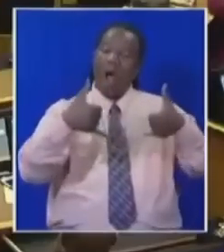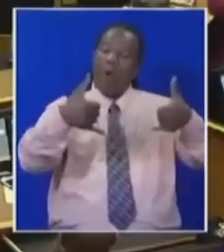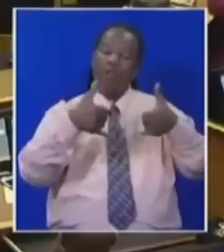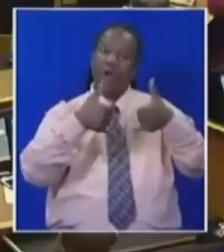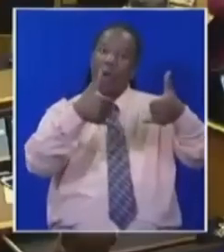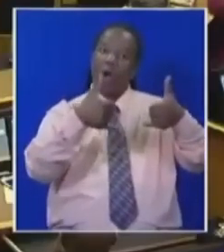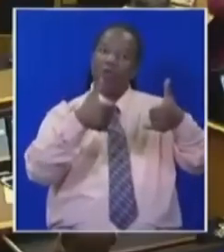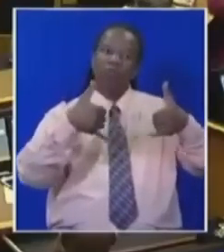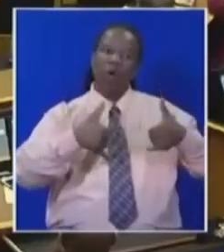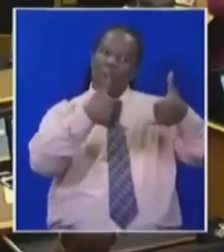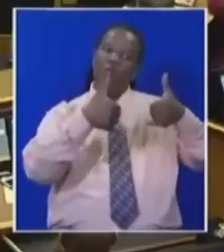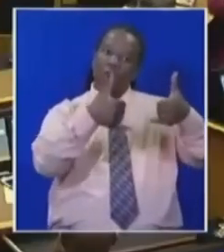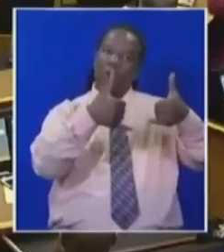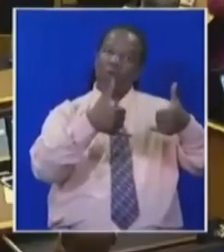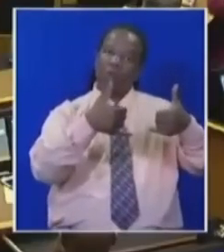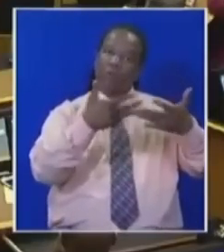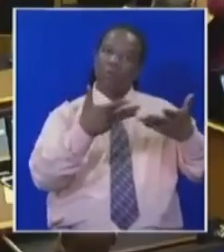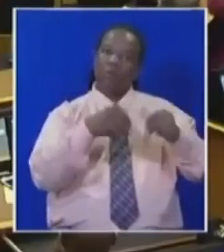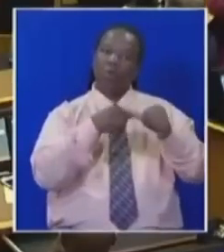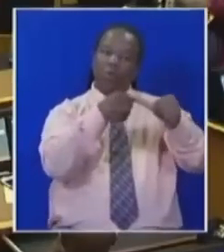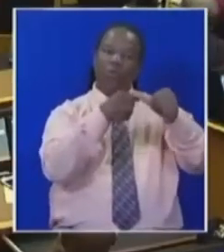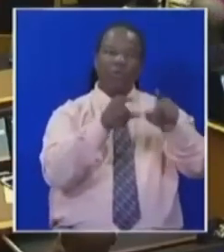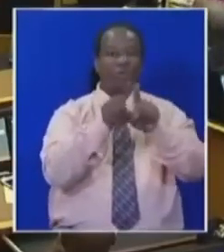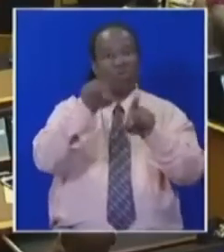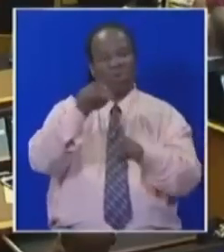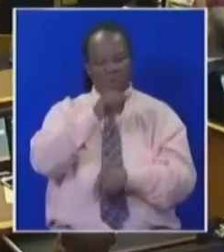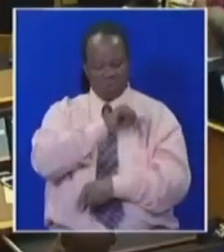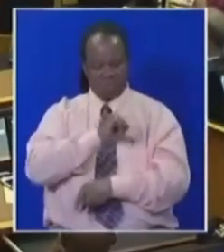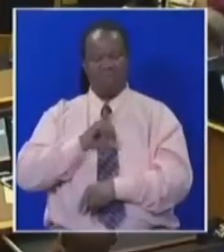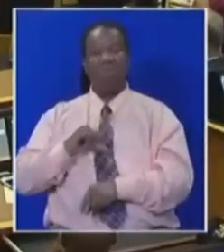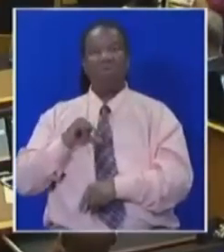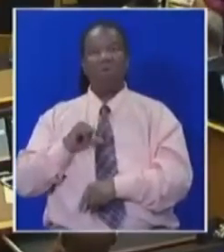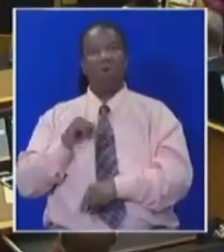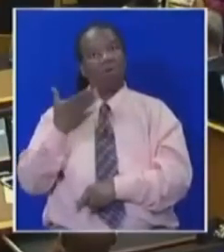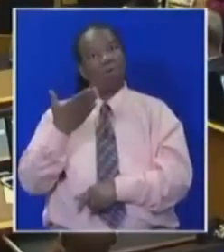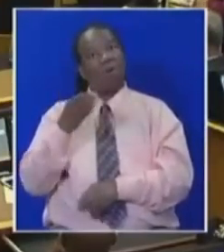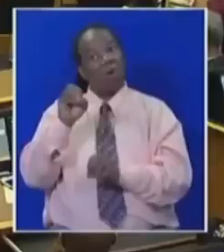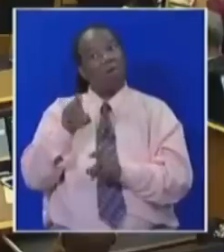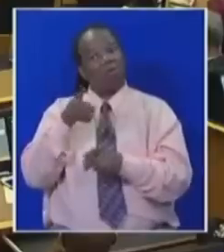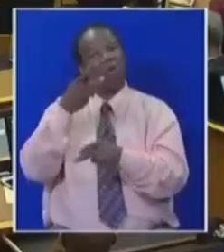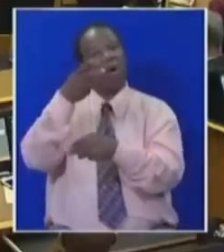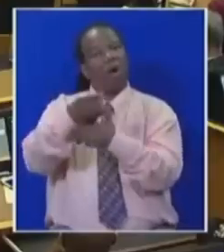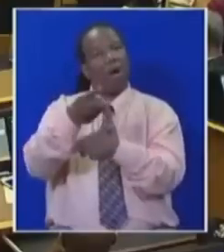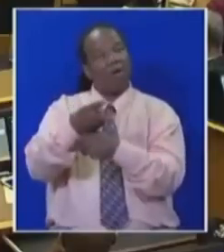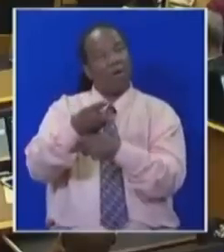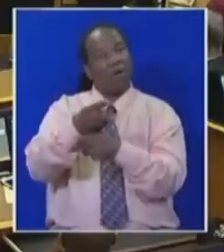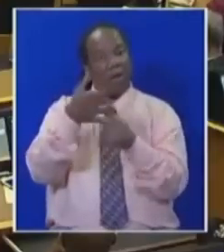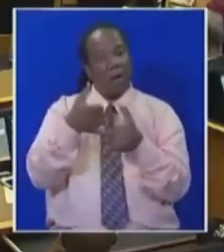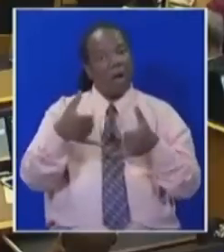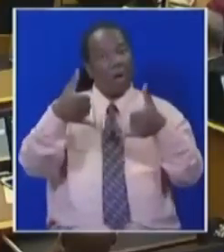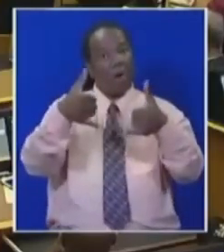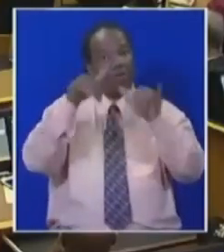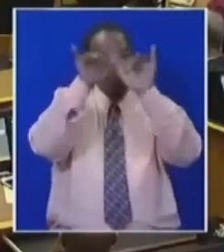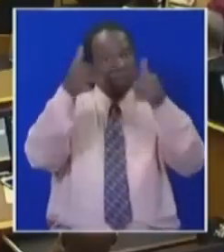this thing of this type of conduct may compromise your chances of winning more international awards please